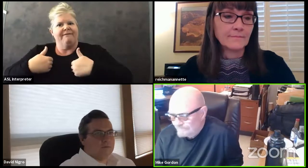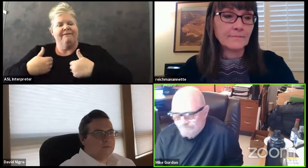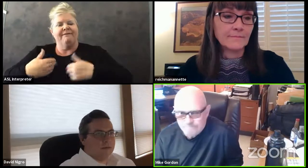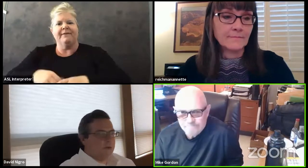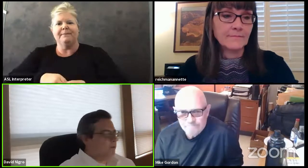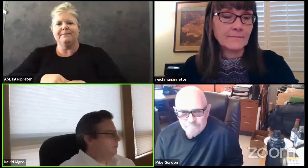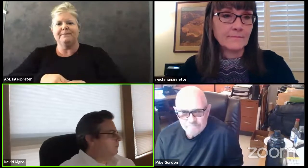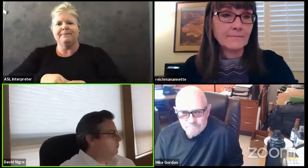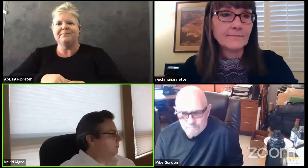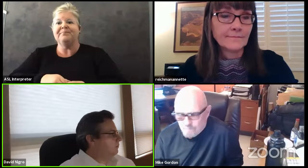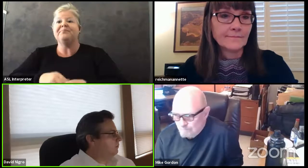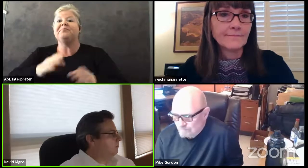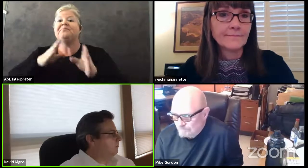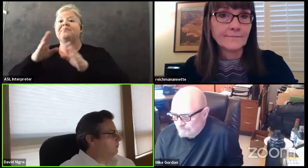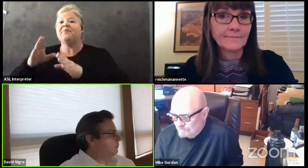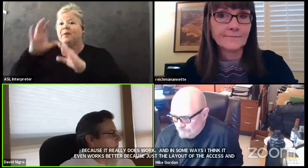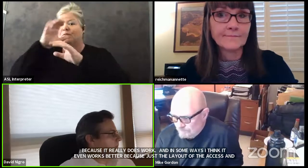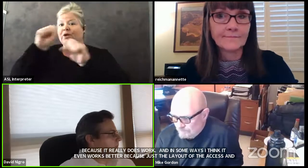thank you